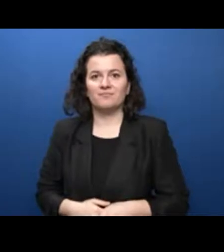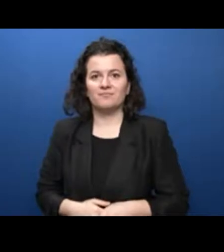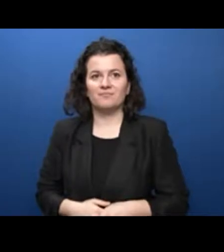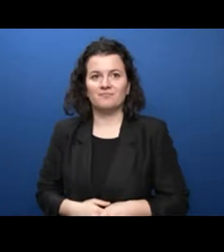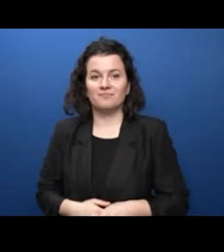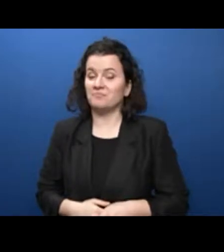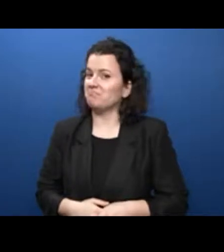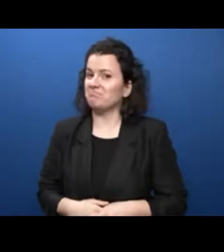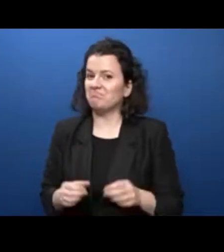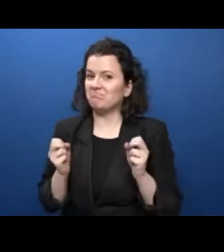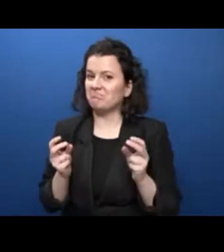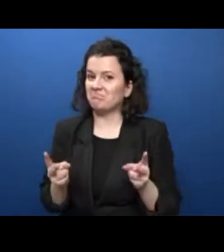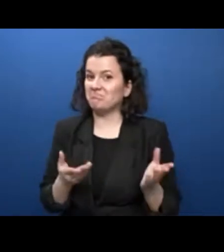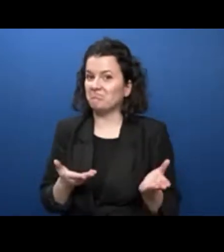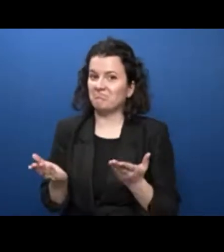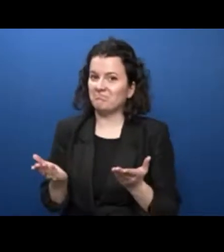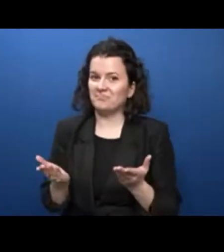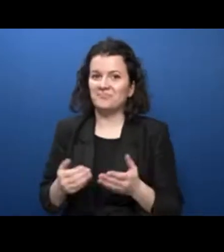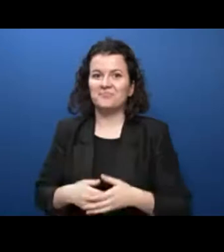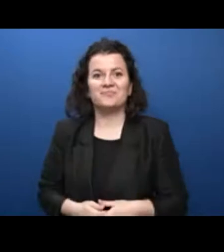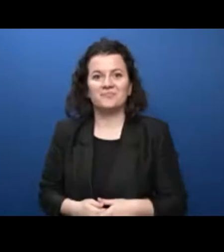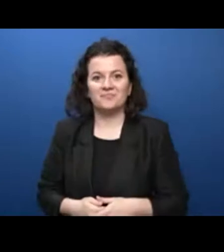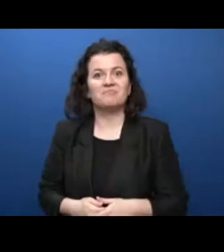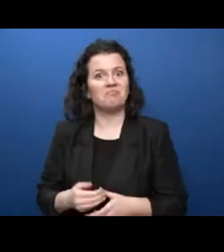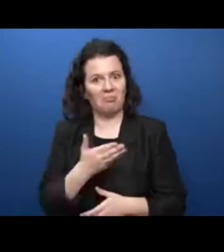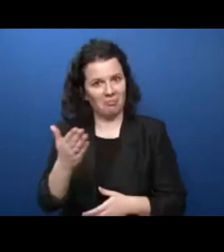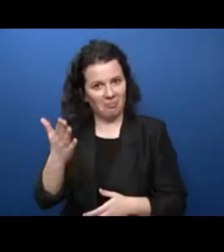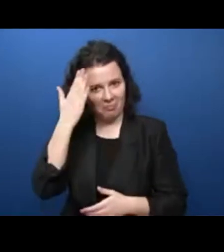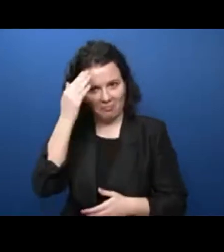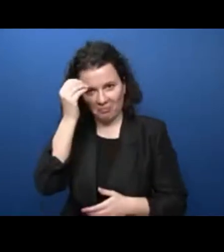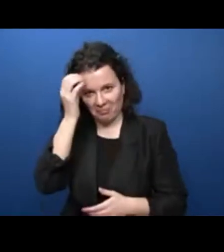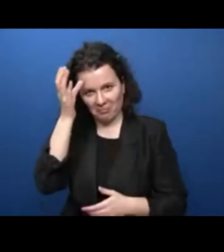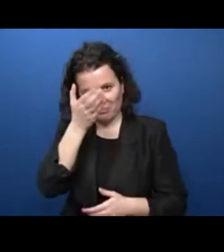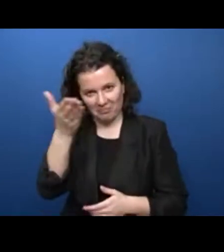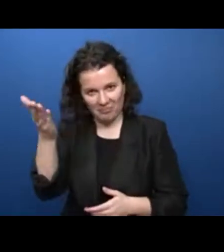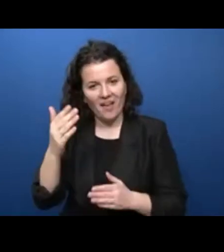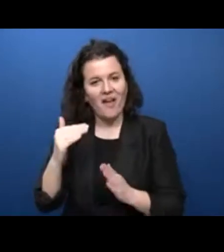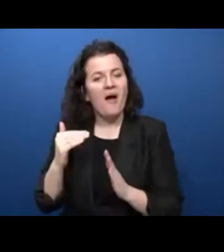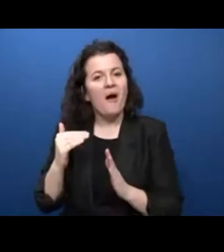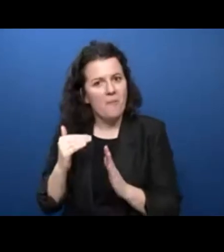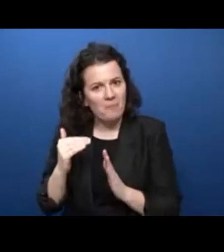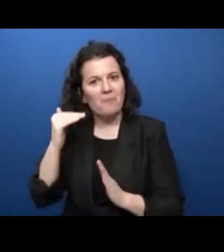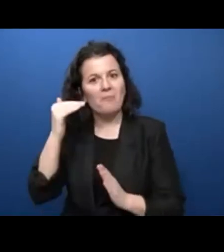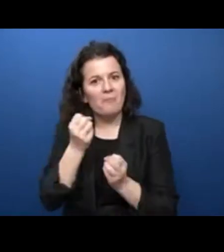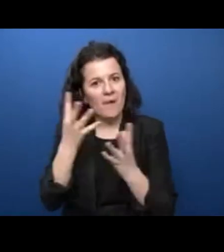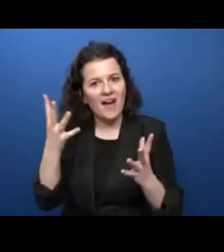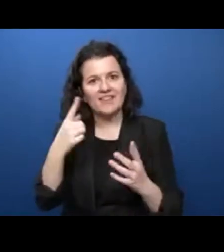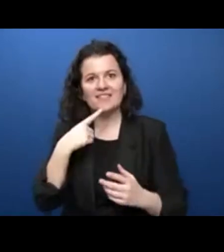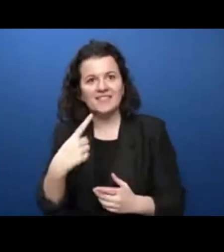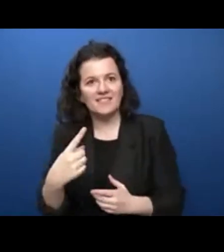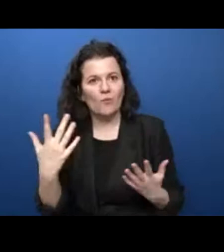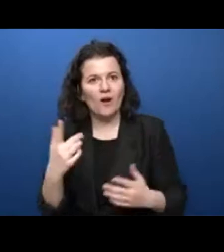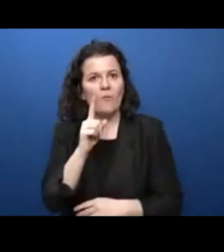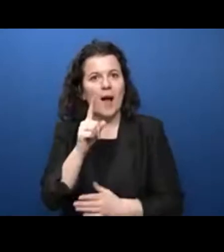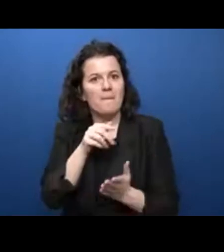Okay. Well, you're a pretty well-informed group. The majority of you said 1 billion for the first question, and that was the